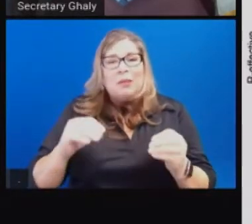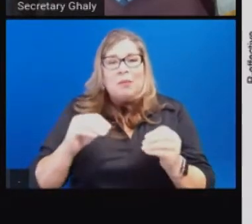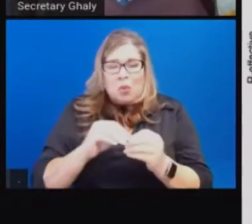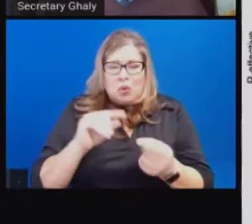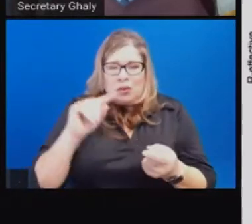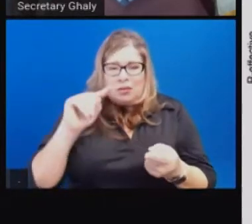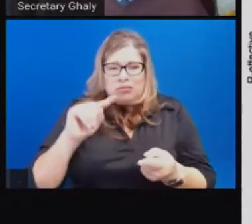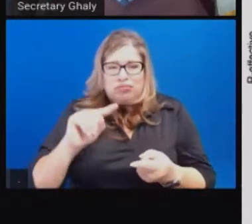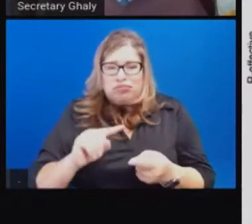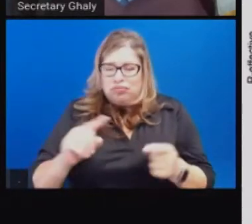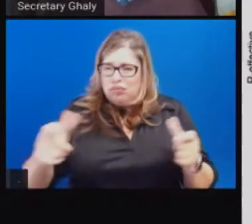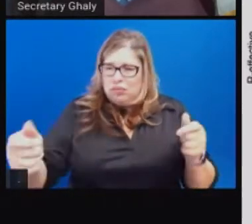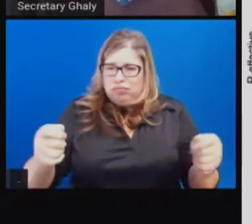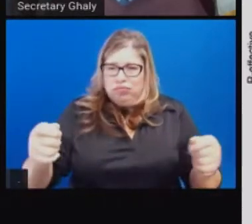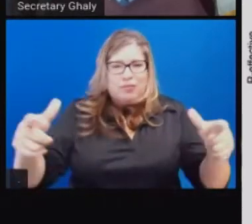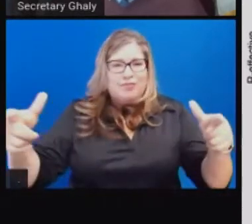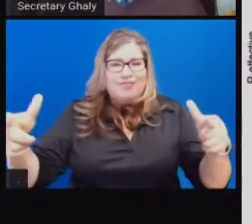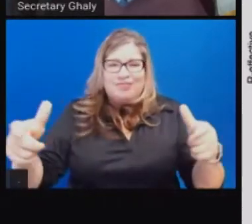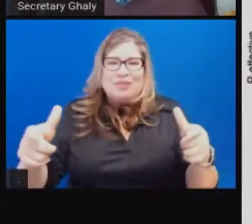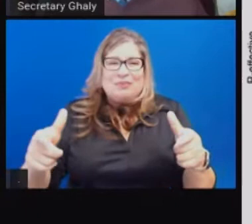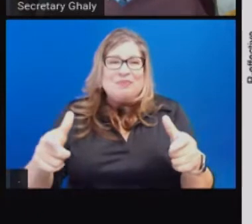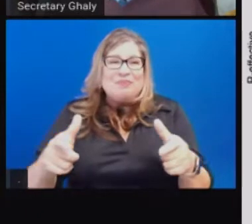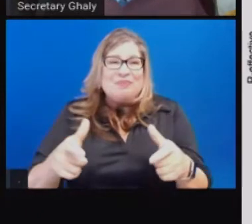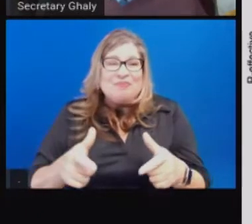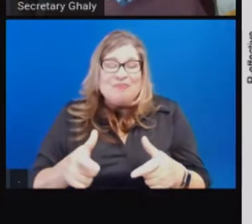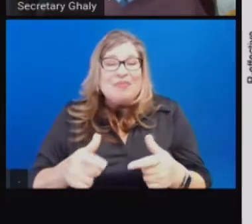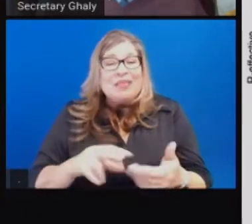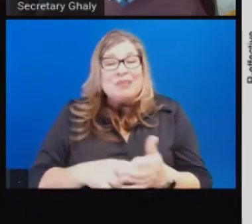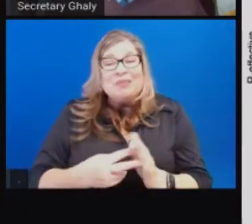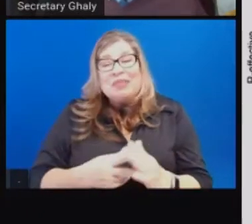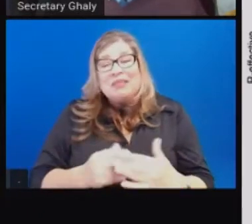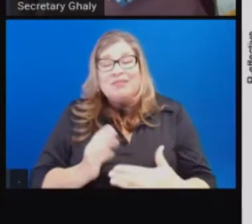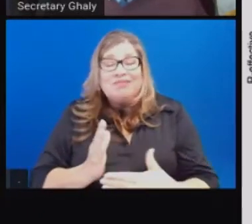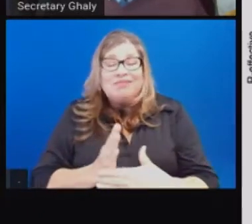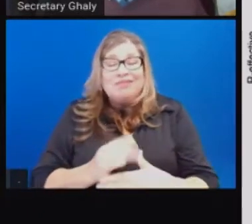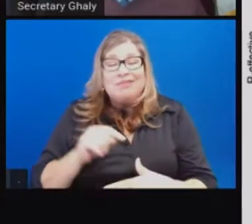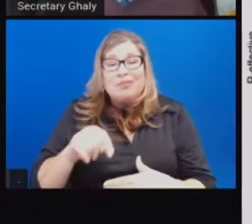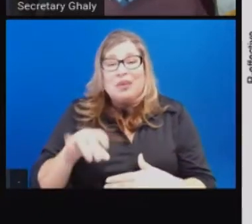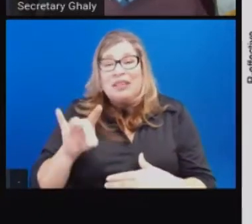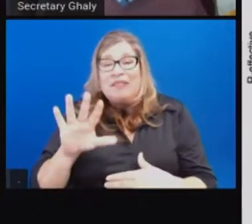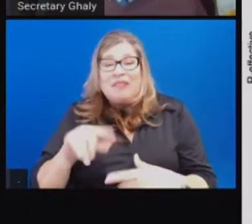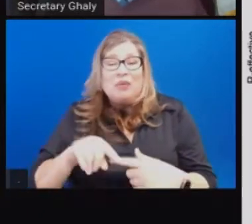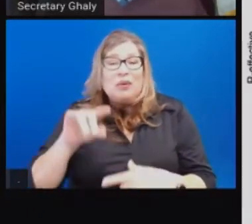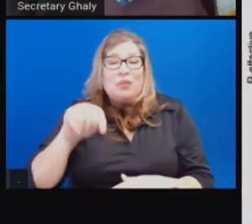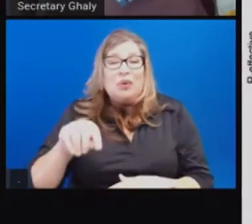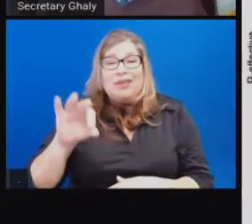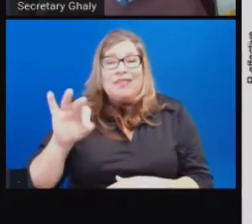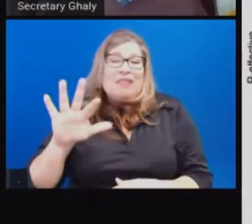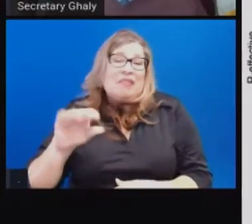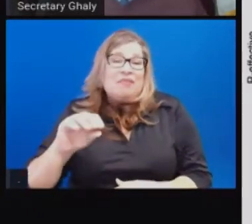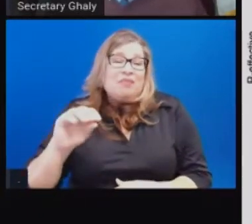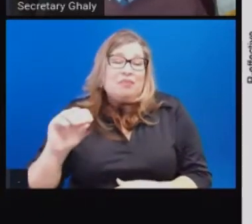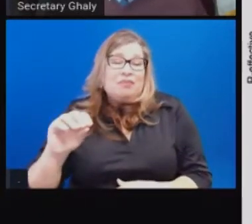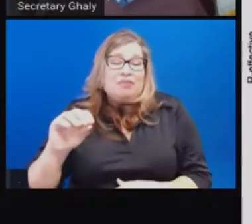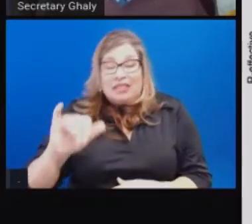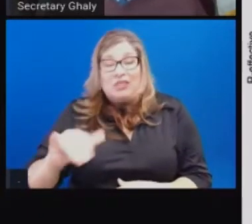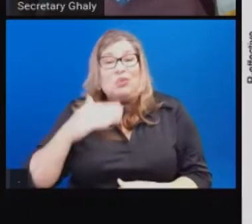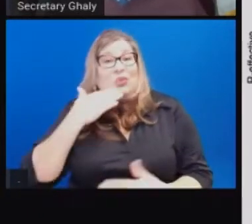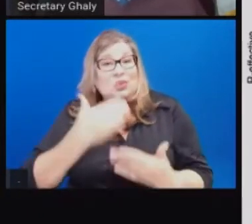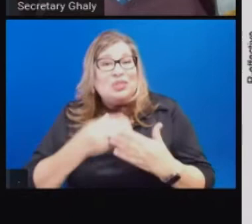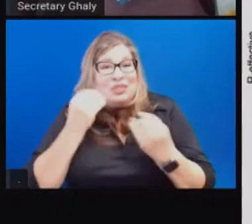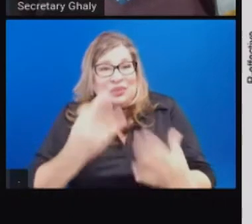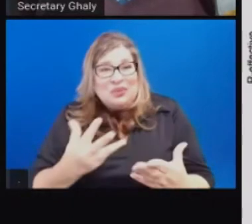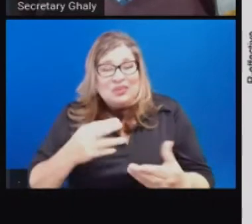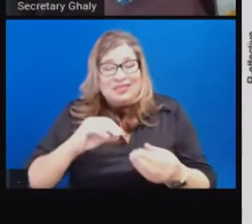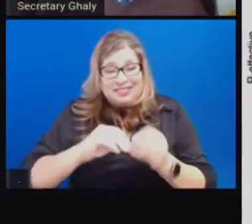statewide R-effective in a range between 0.85 to 0.95 at the moment, which is good news.